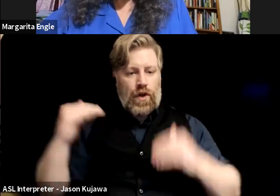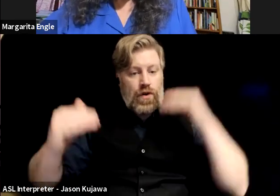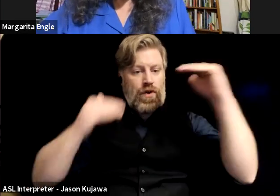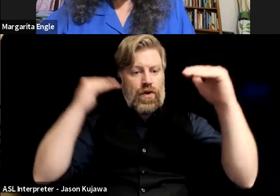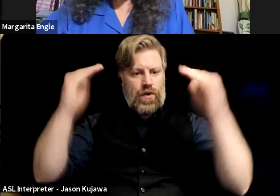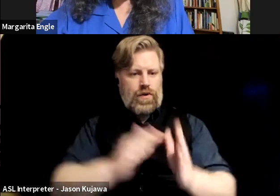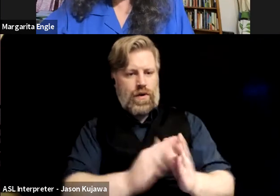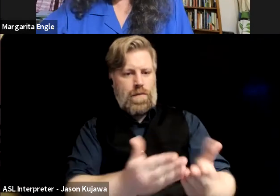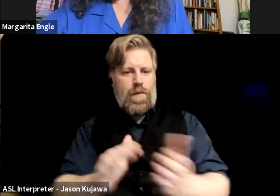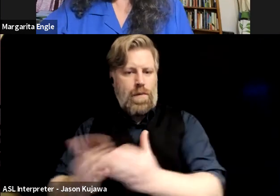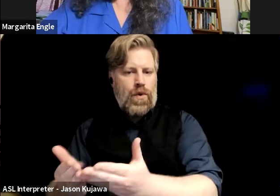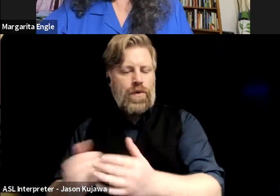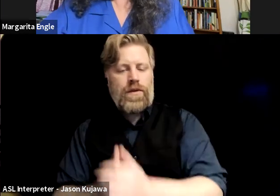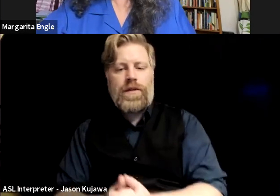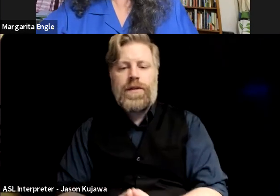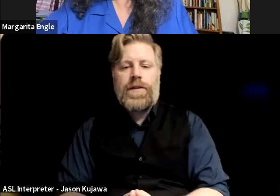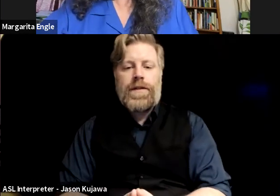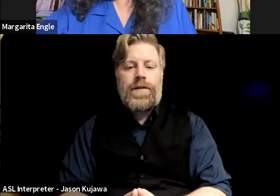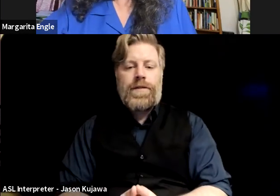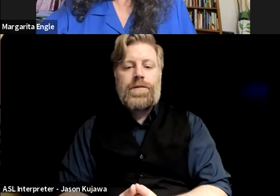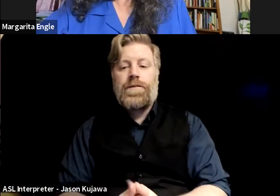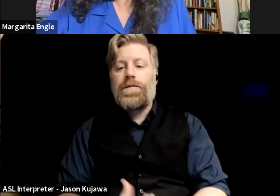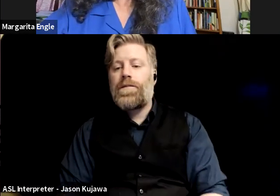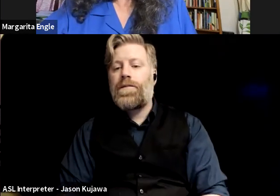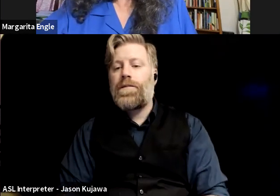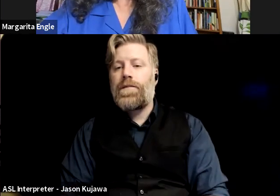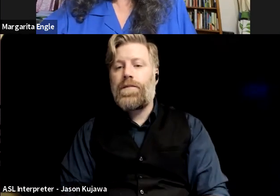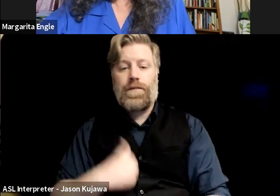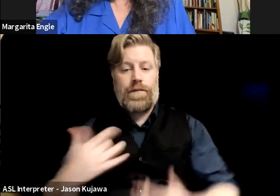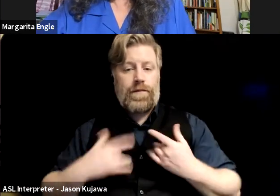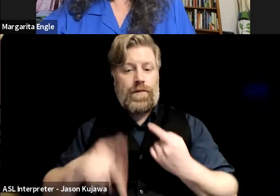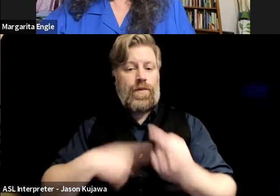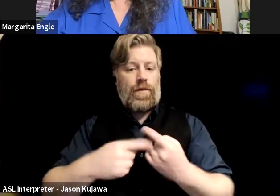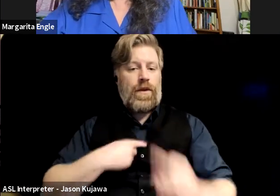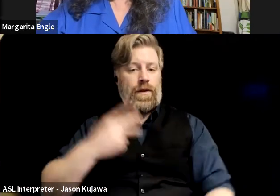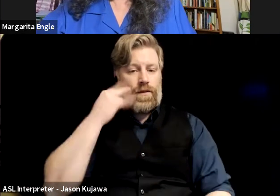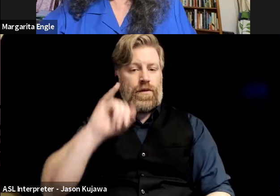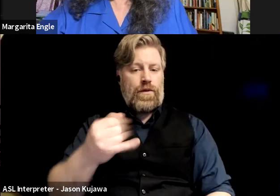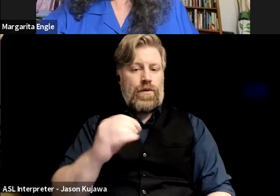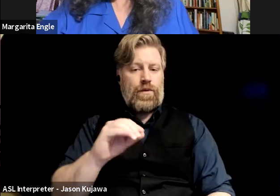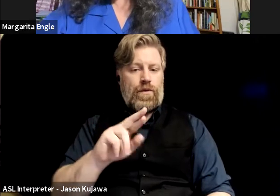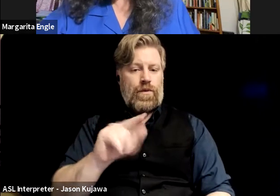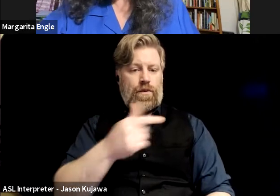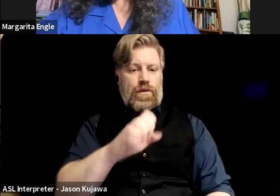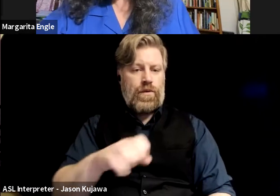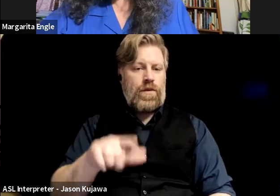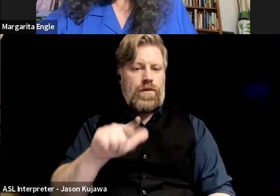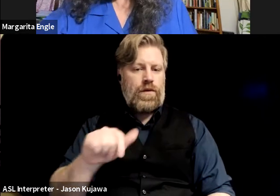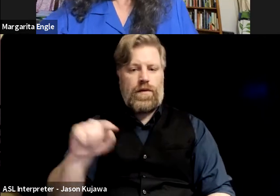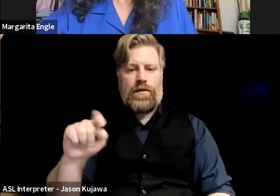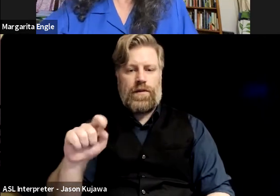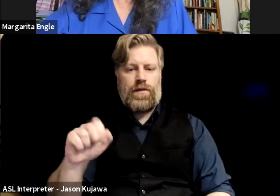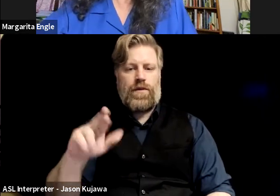so I'm really excited when I see things like Jorge Tetlargueta's, um, trilingual